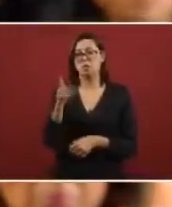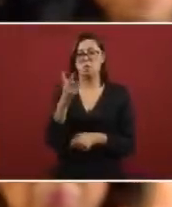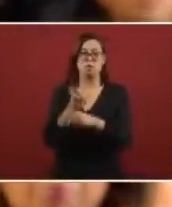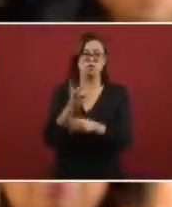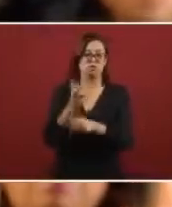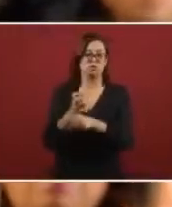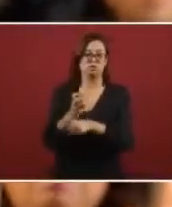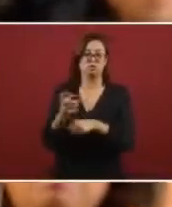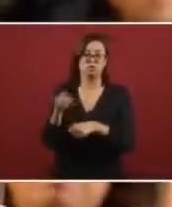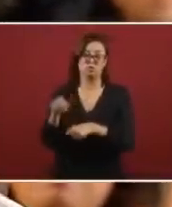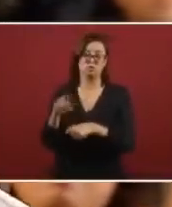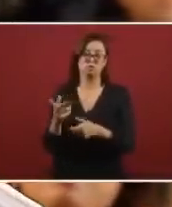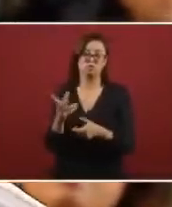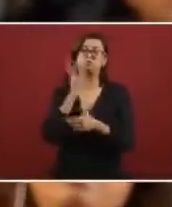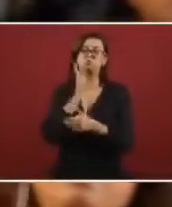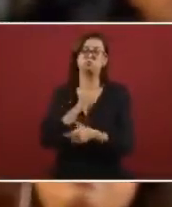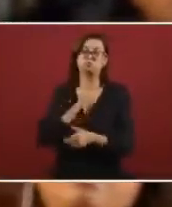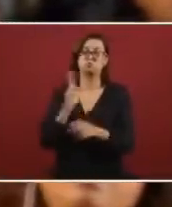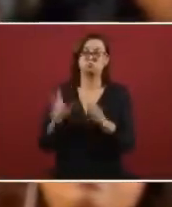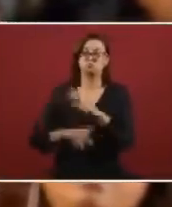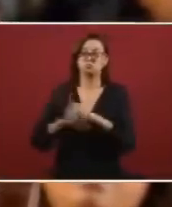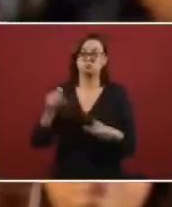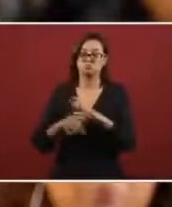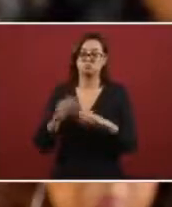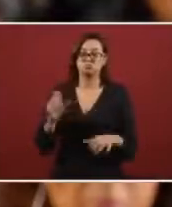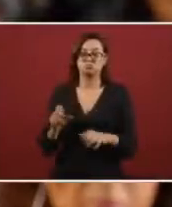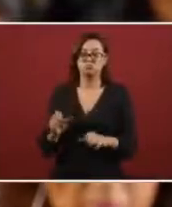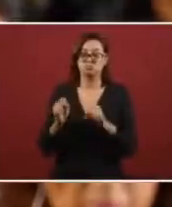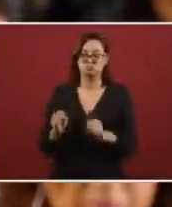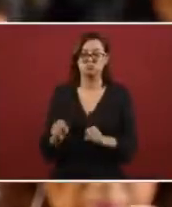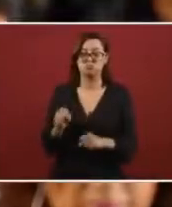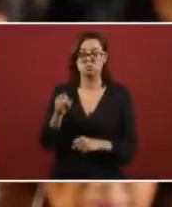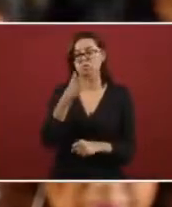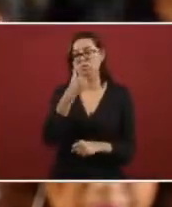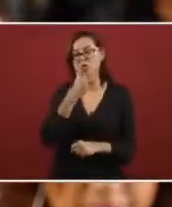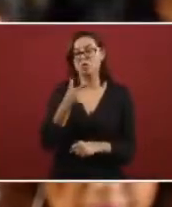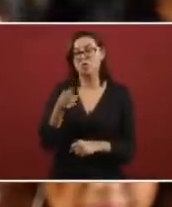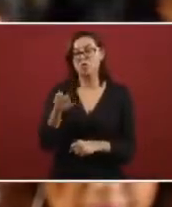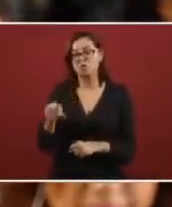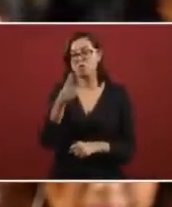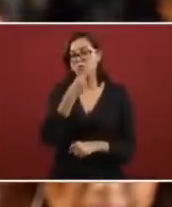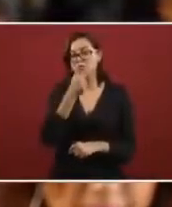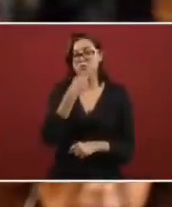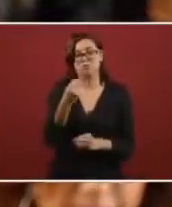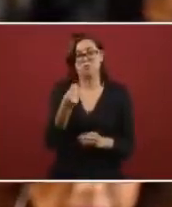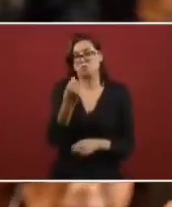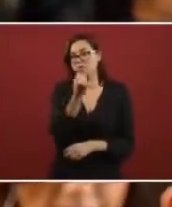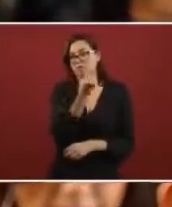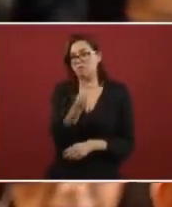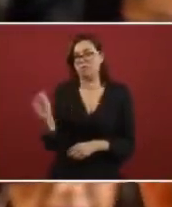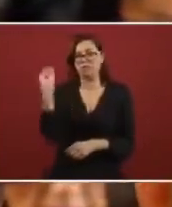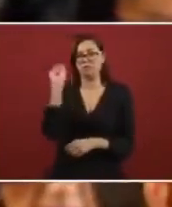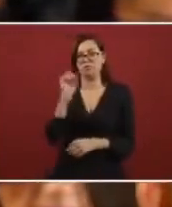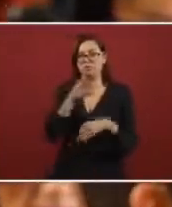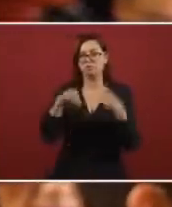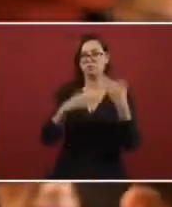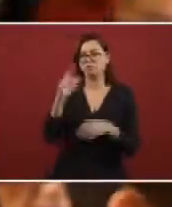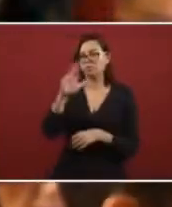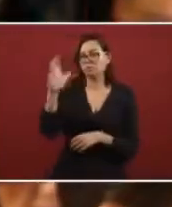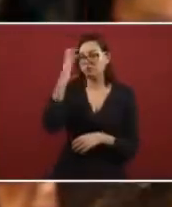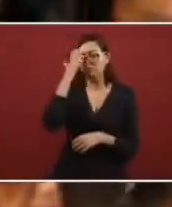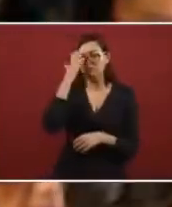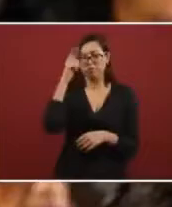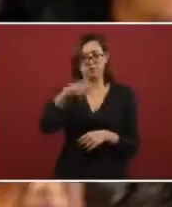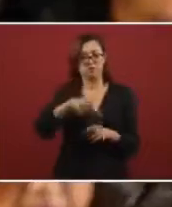was the fourth highest producer it was very famous in that time and it